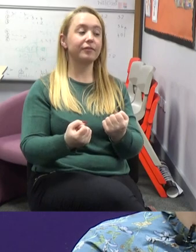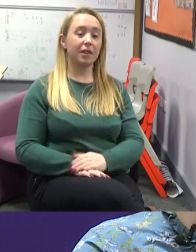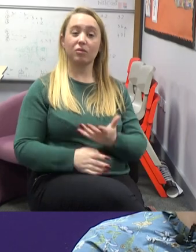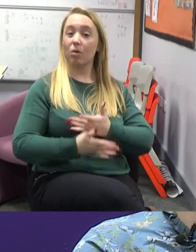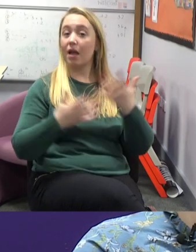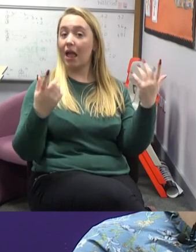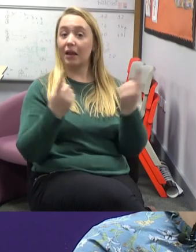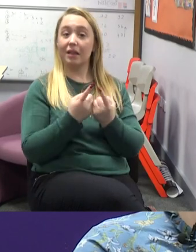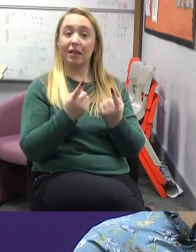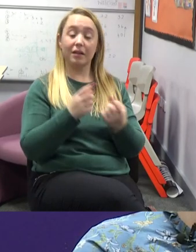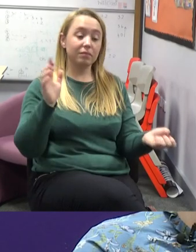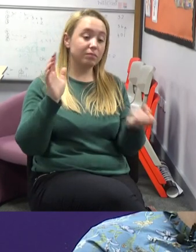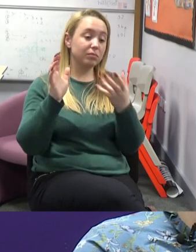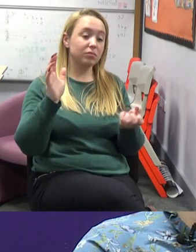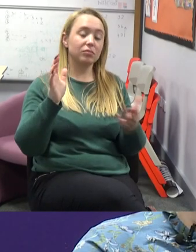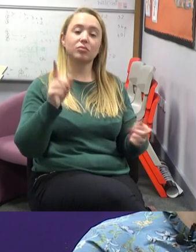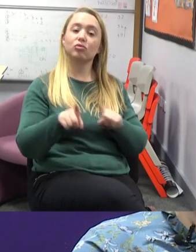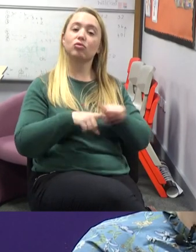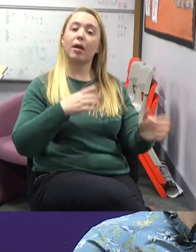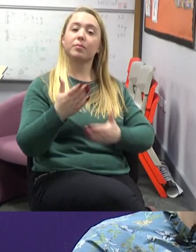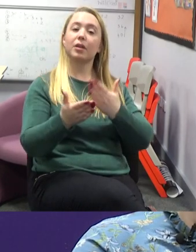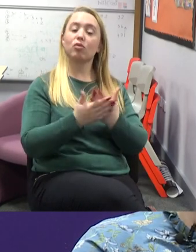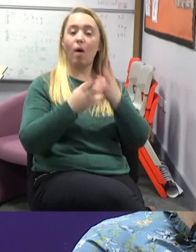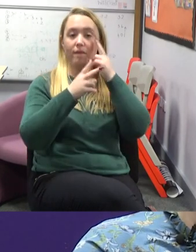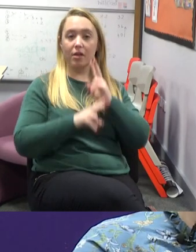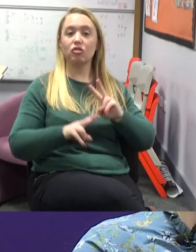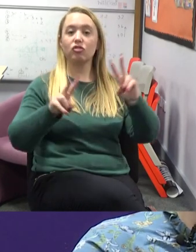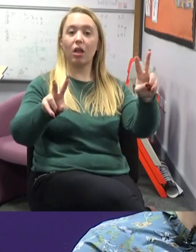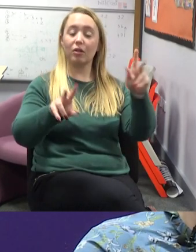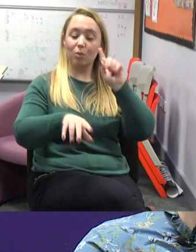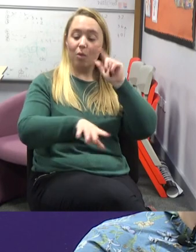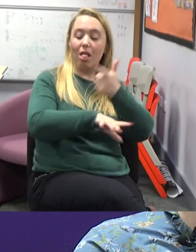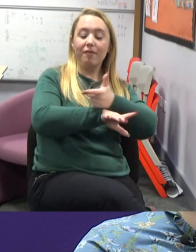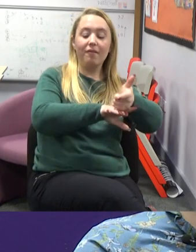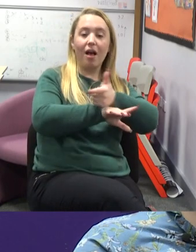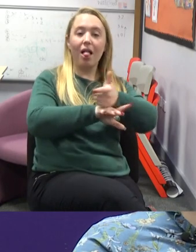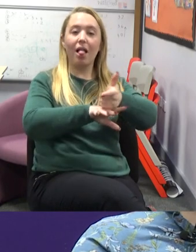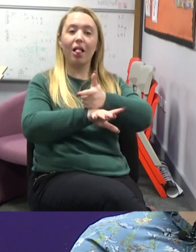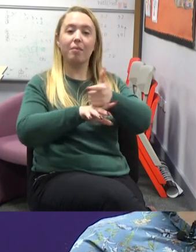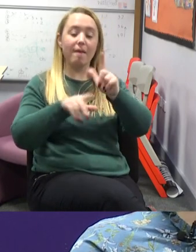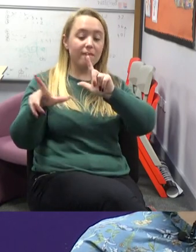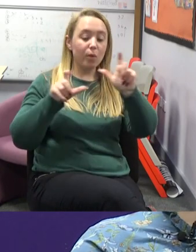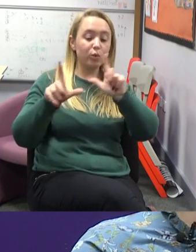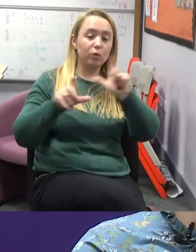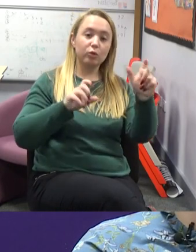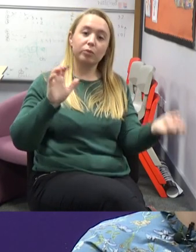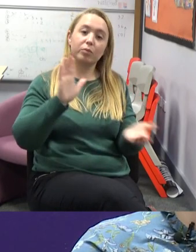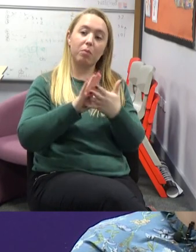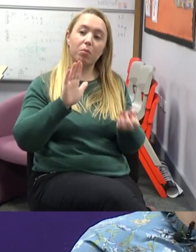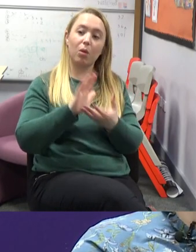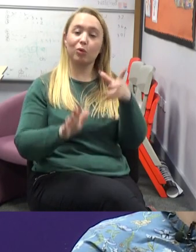Anything we're putting out, we put a lot of visual things out. So we take video clips throughout the day of the learning that's going on and photographs